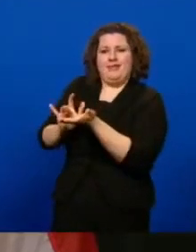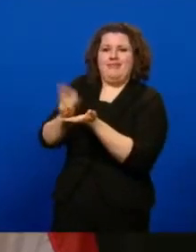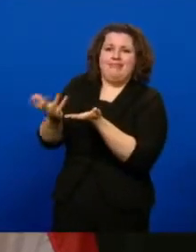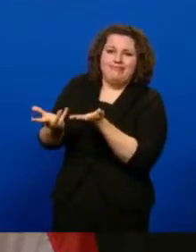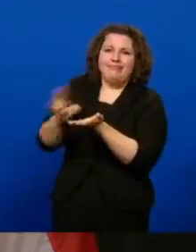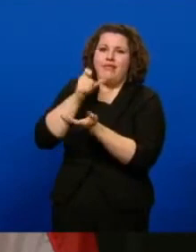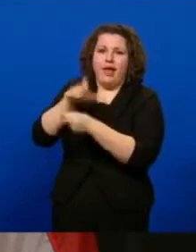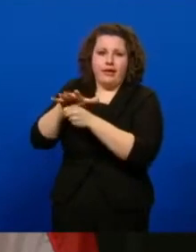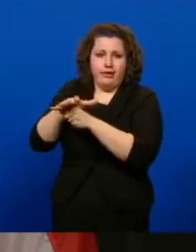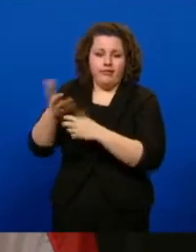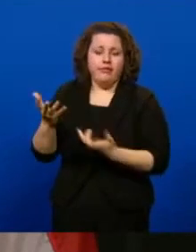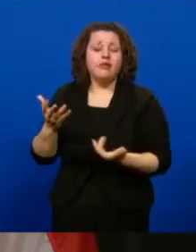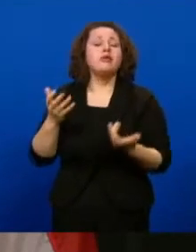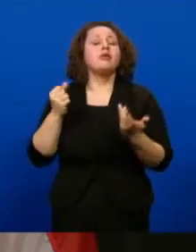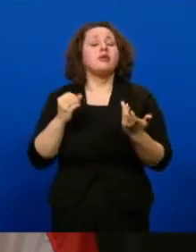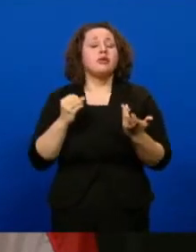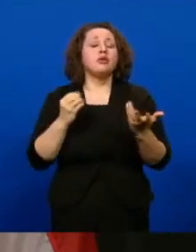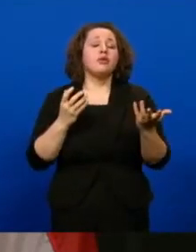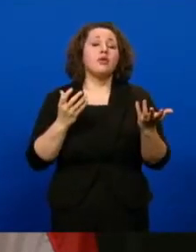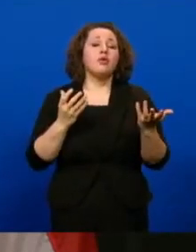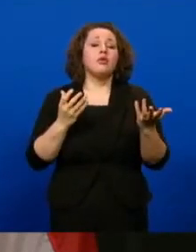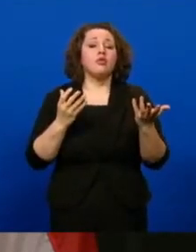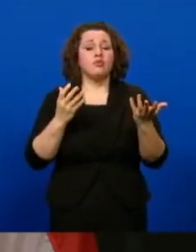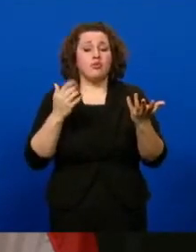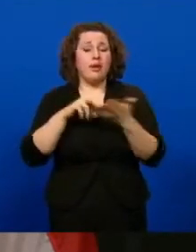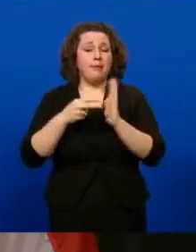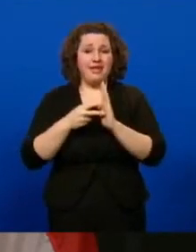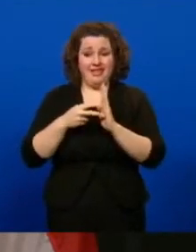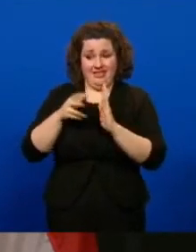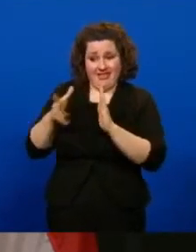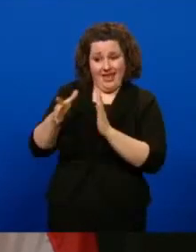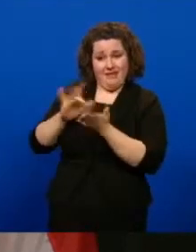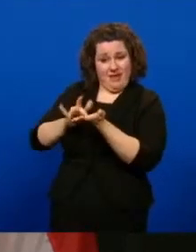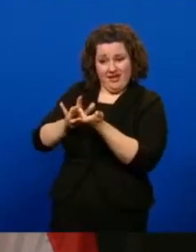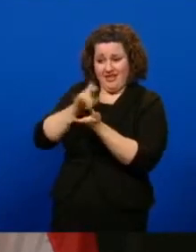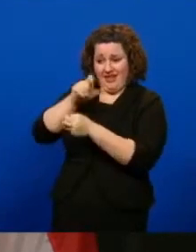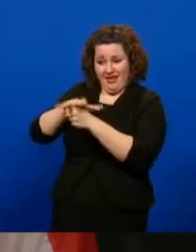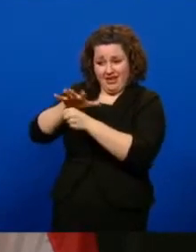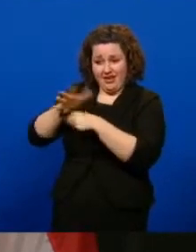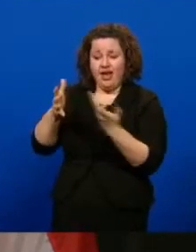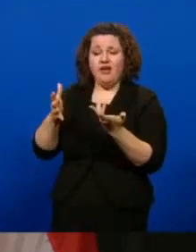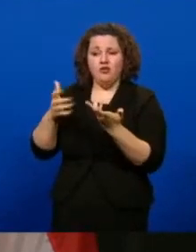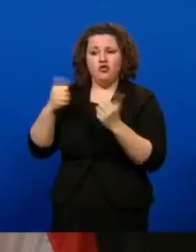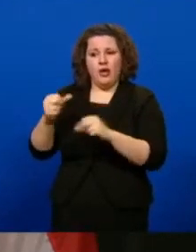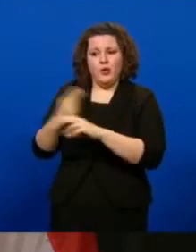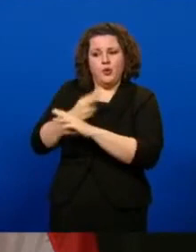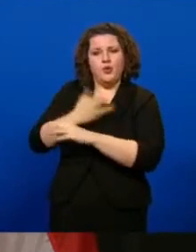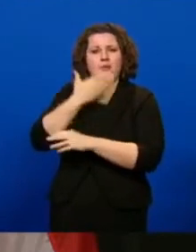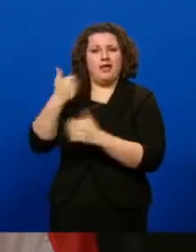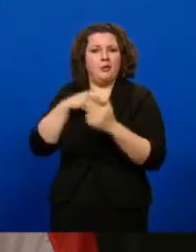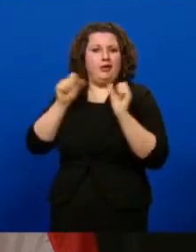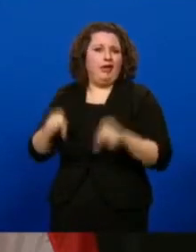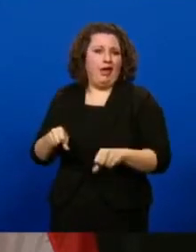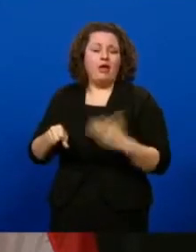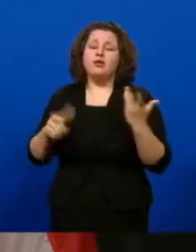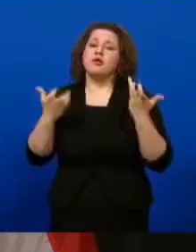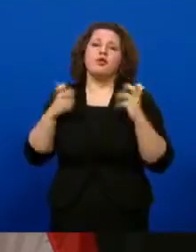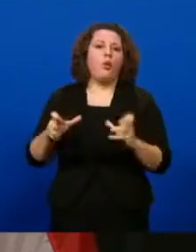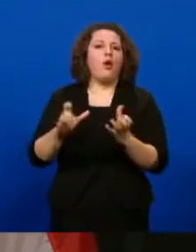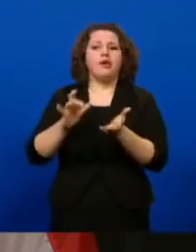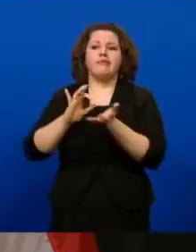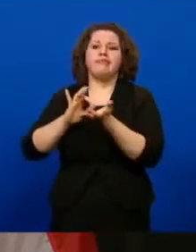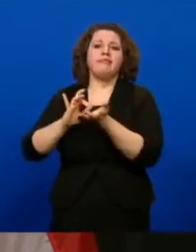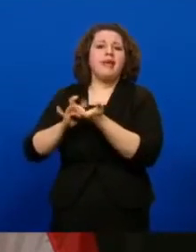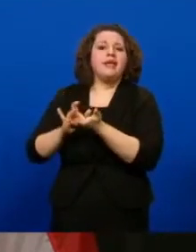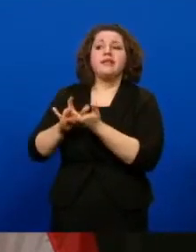These changes both allow for strategic use of this scarce resource while allowing local flexibility. We don't ever want supplies sitting